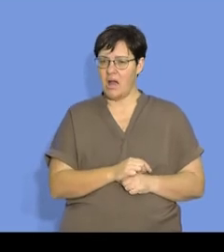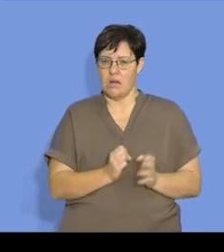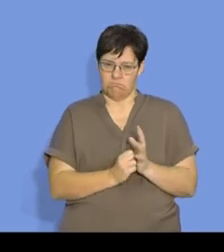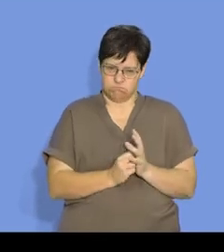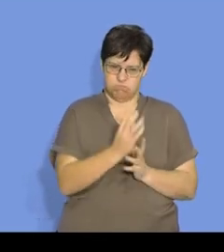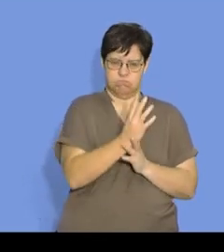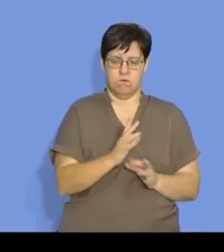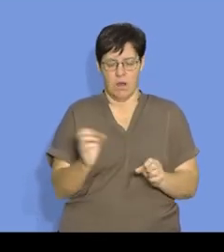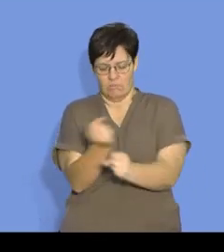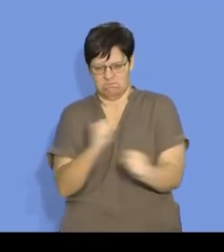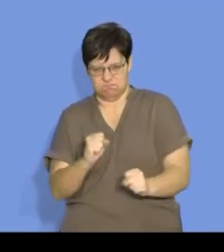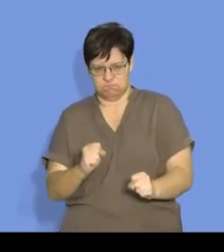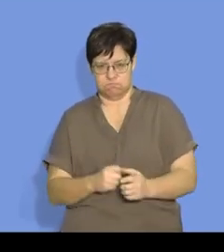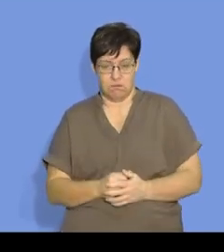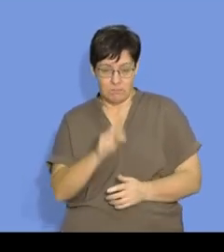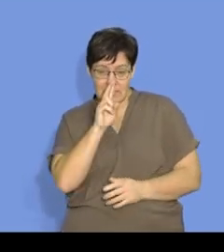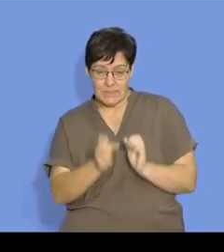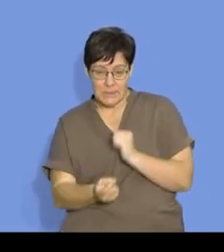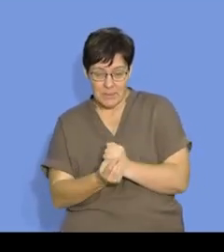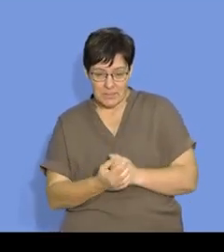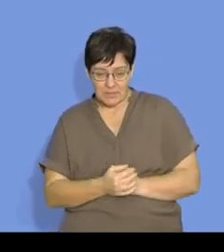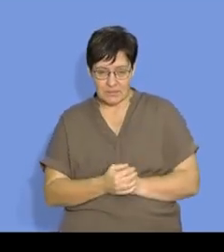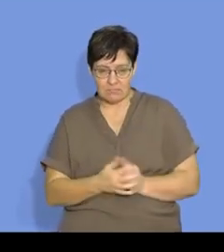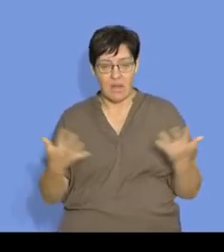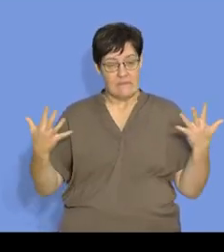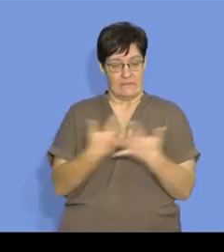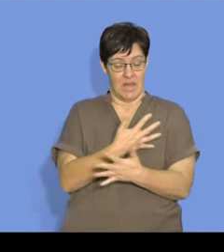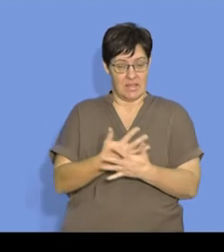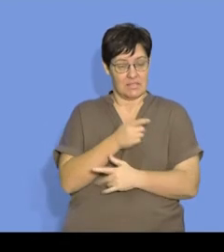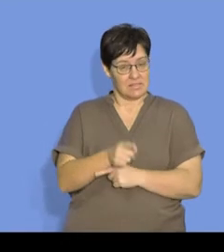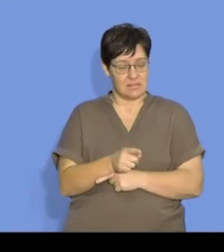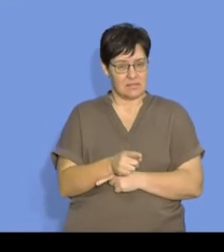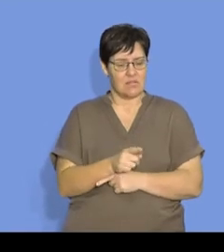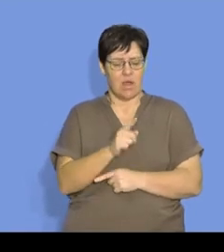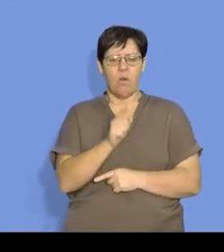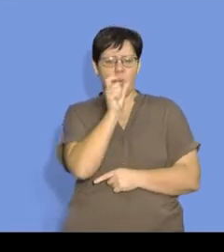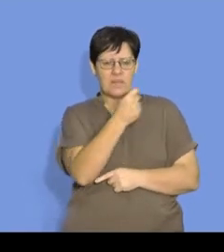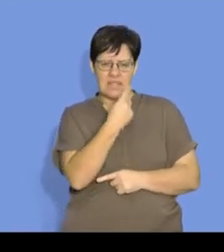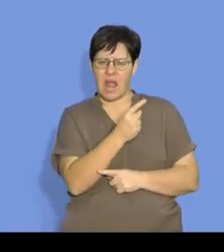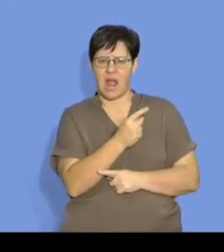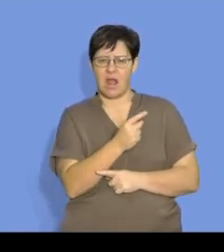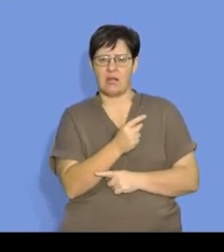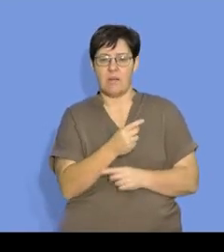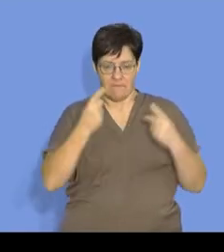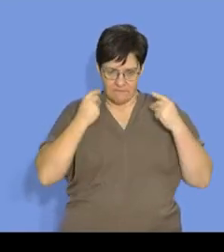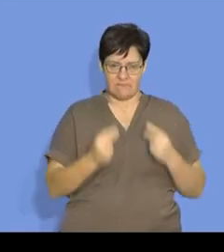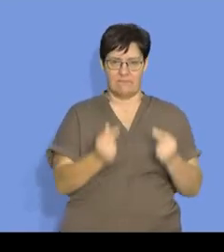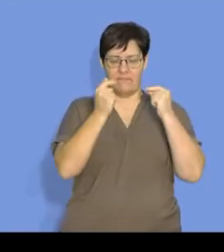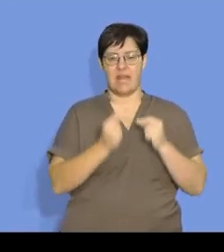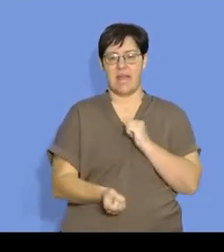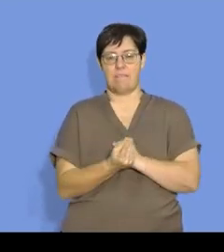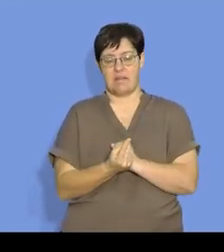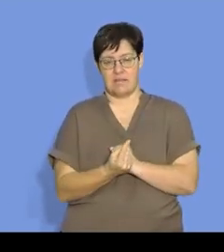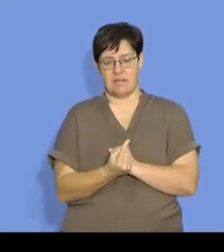we can see explosion. Now when we look at fast reactions, as the word says, it's a very quick reaction,